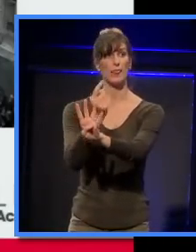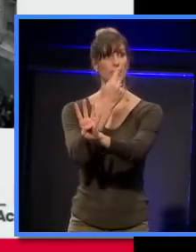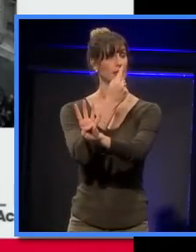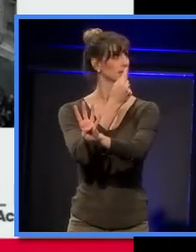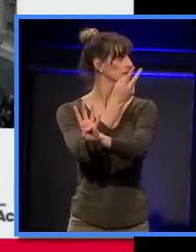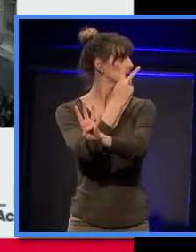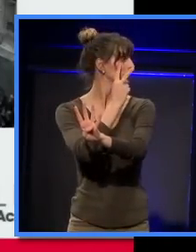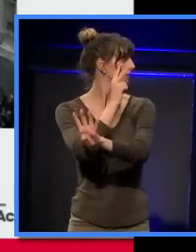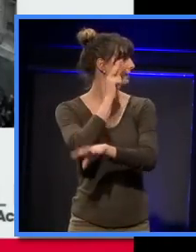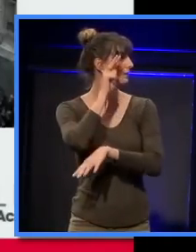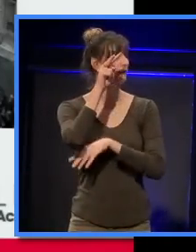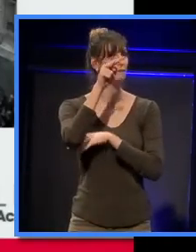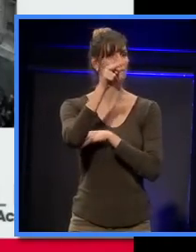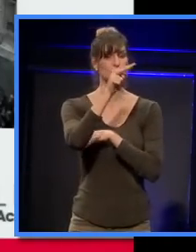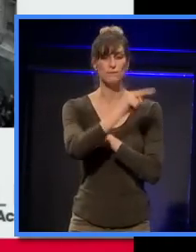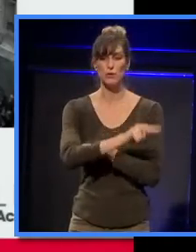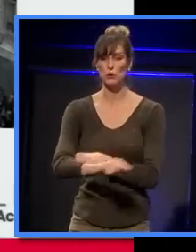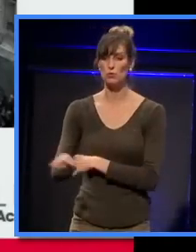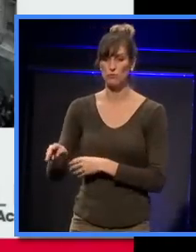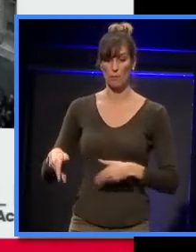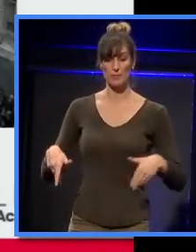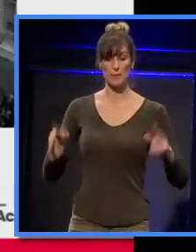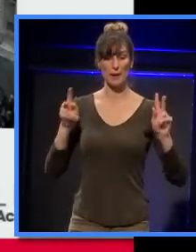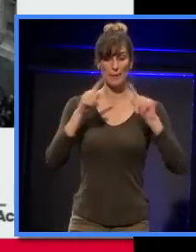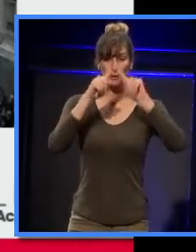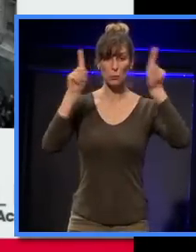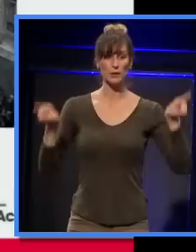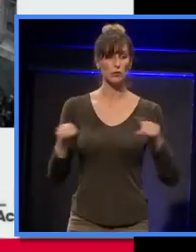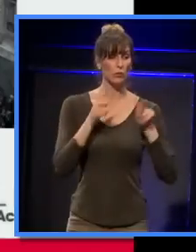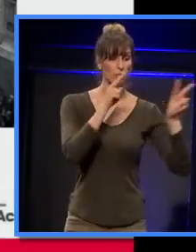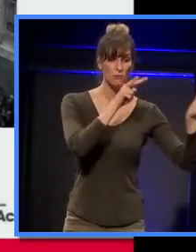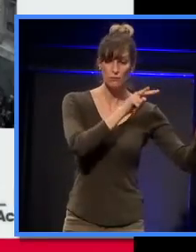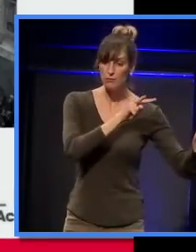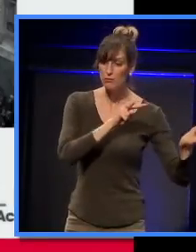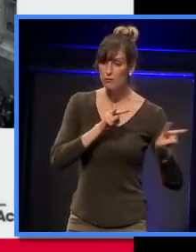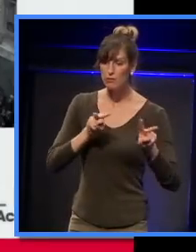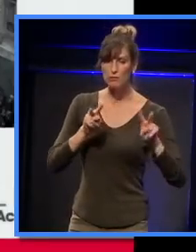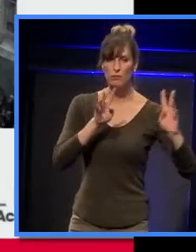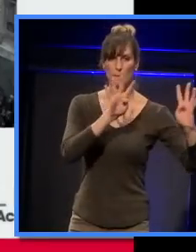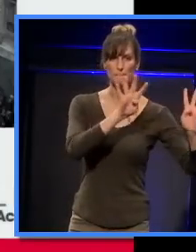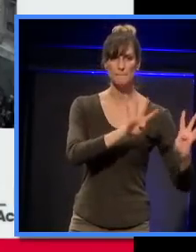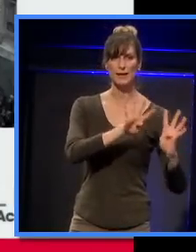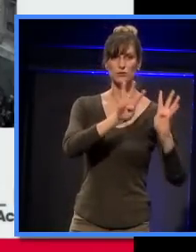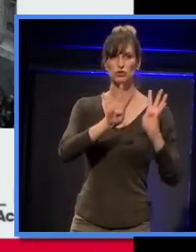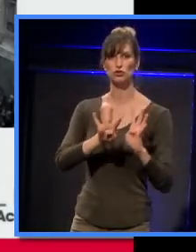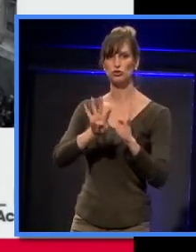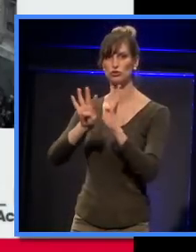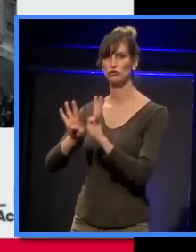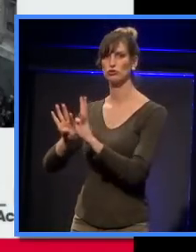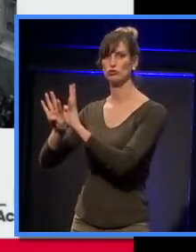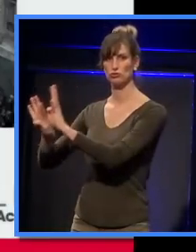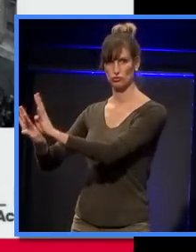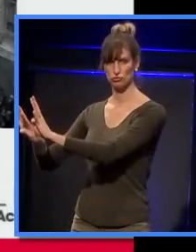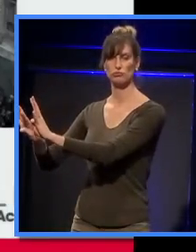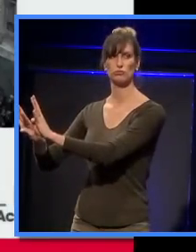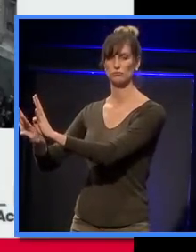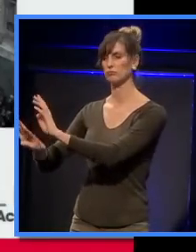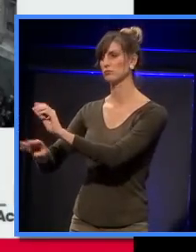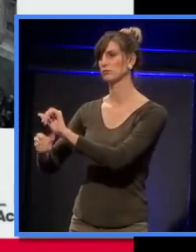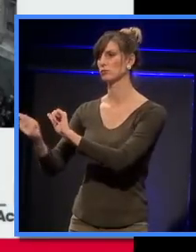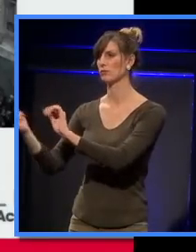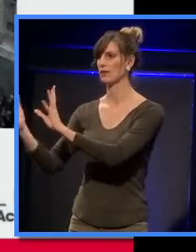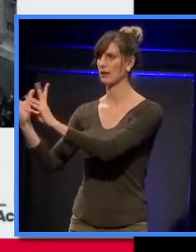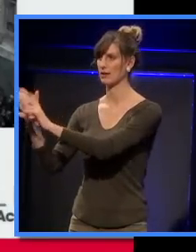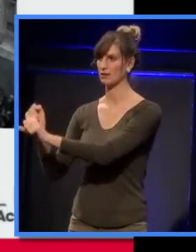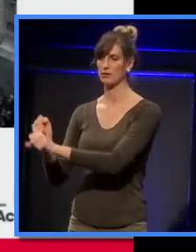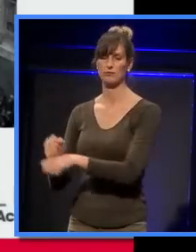view from the apartment, looking up to Les Republiques, and heading for National down the other end,